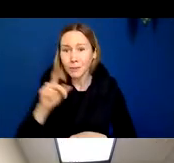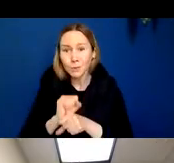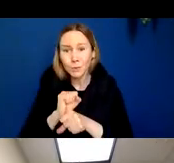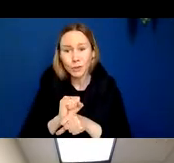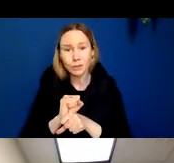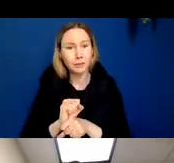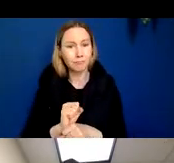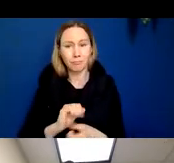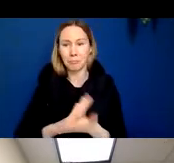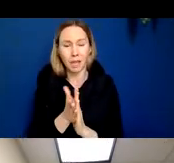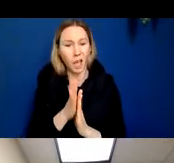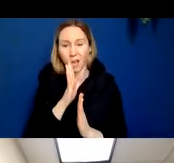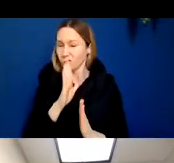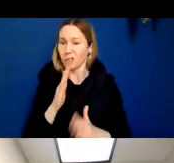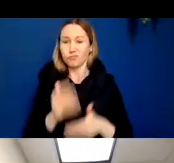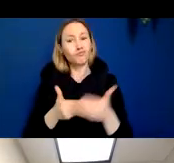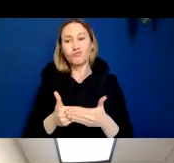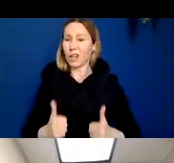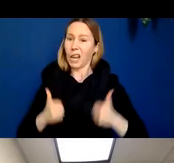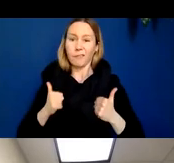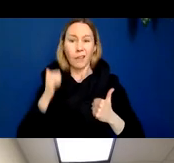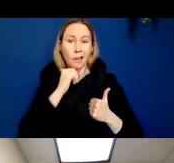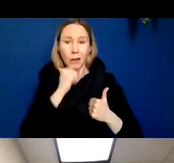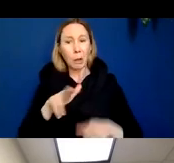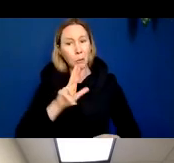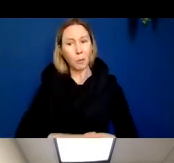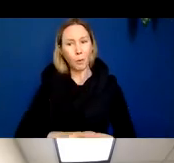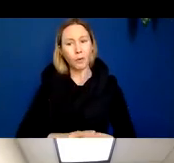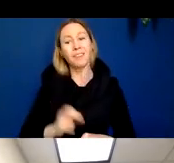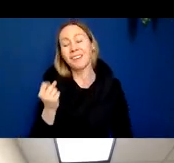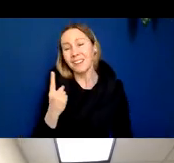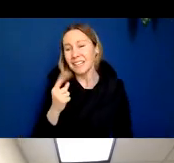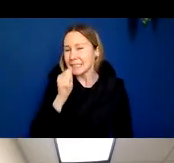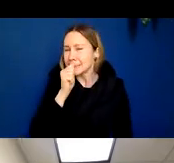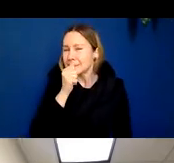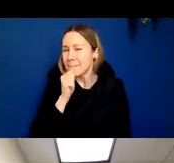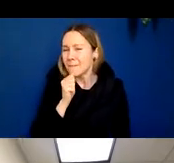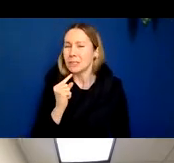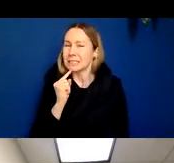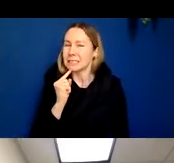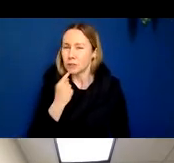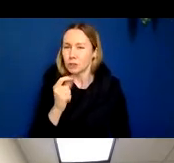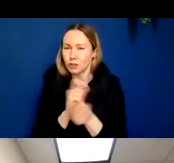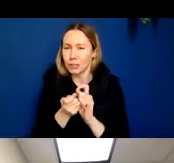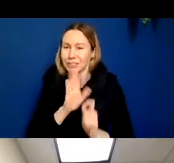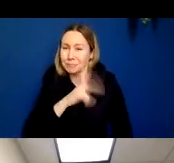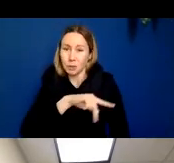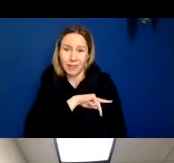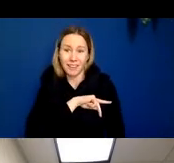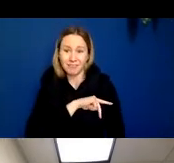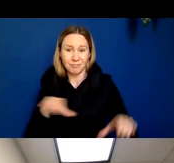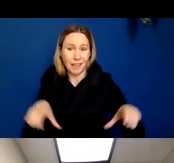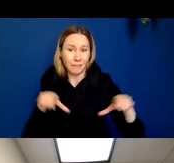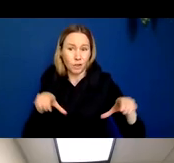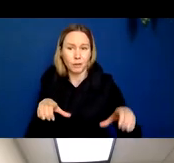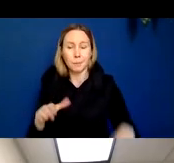functioning member of society, but he suffered very severe changes in his personality and demeanor. He used to be very